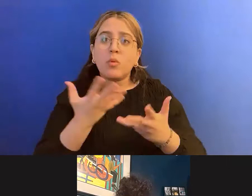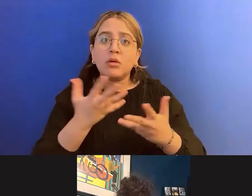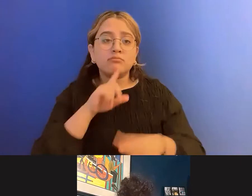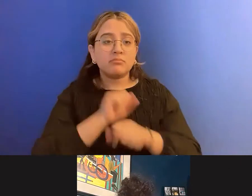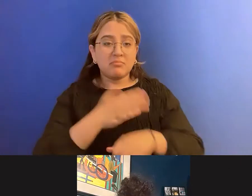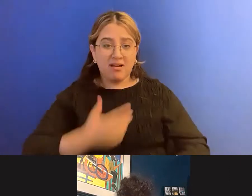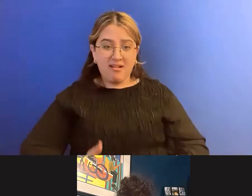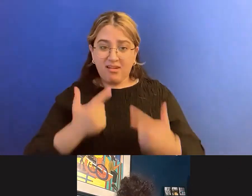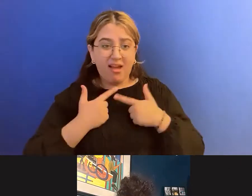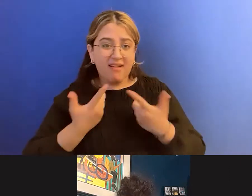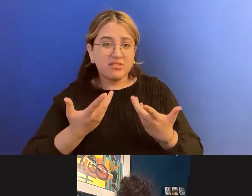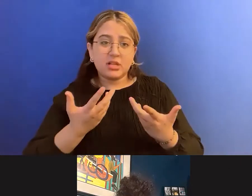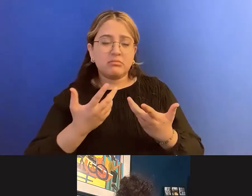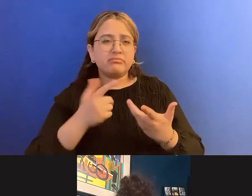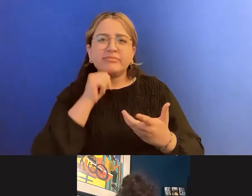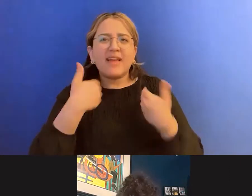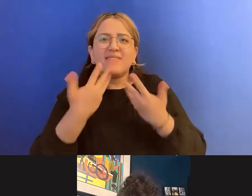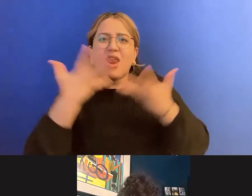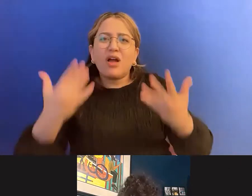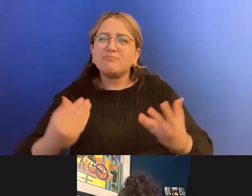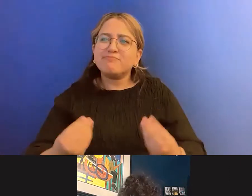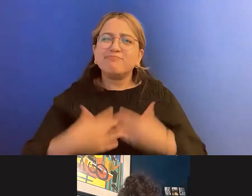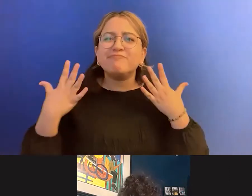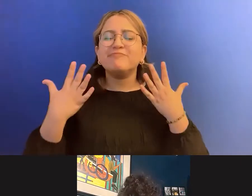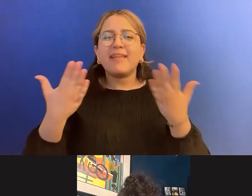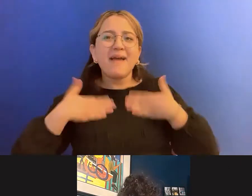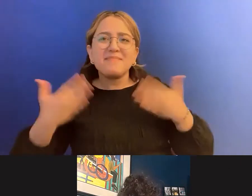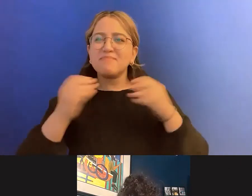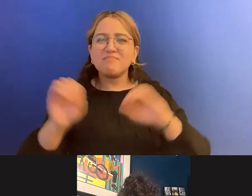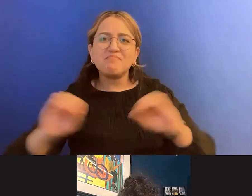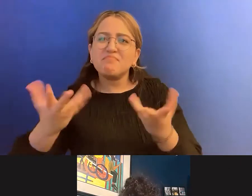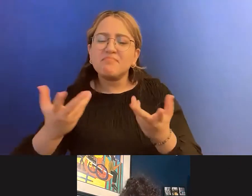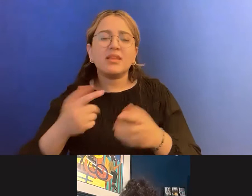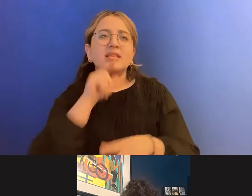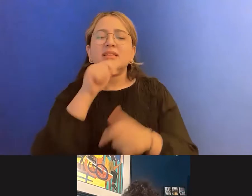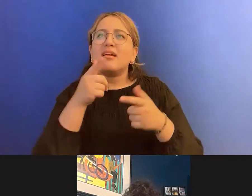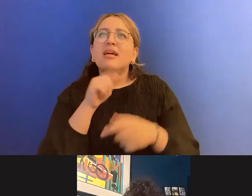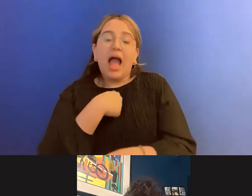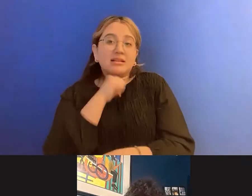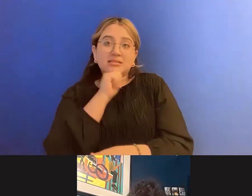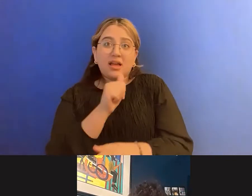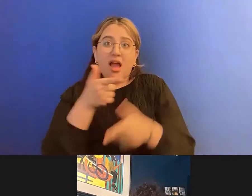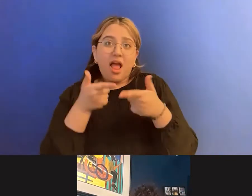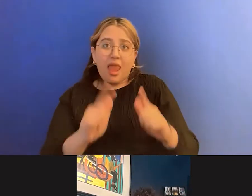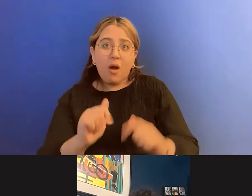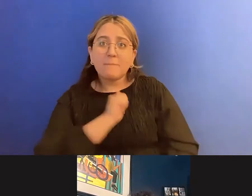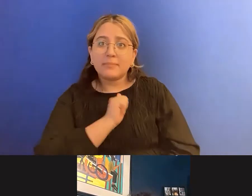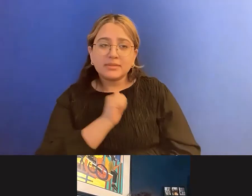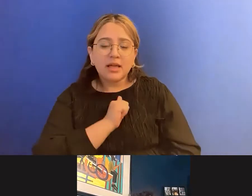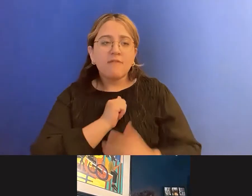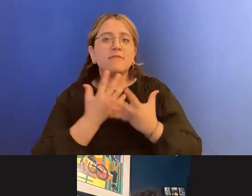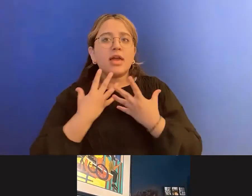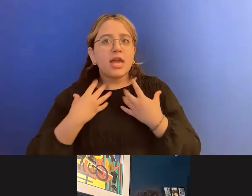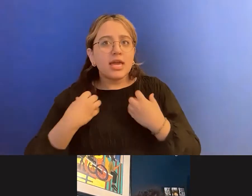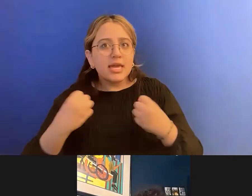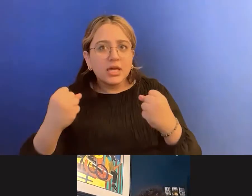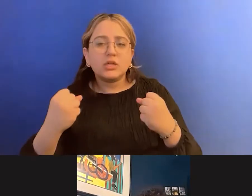much, um, joy. I wasn't, um, really allowing myself to heal in ways